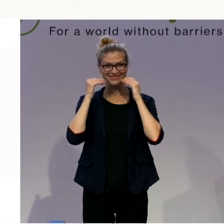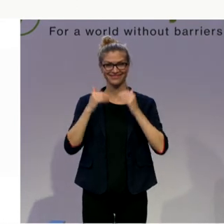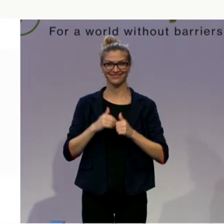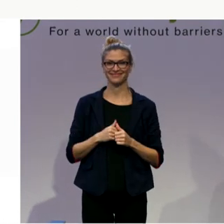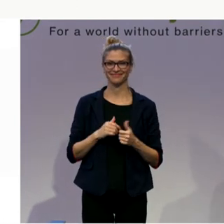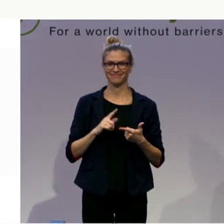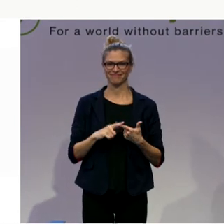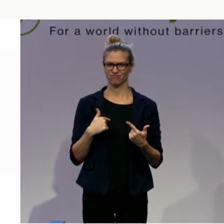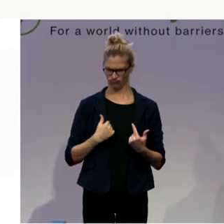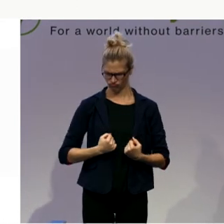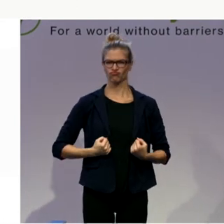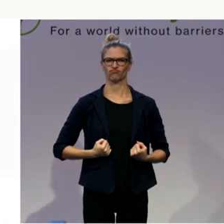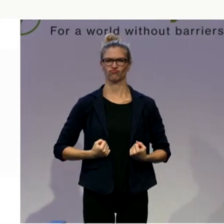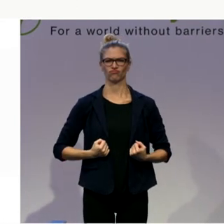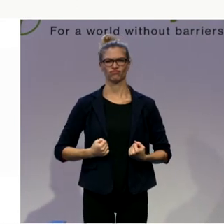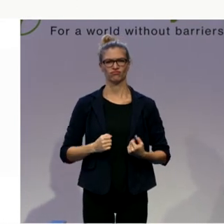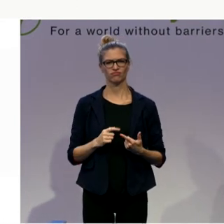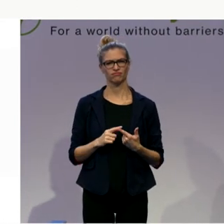Power, love and freedom.